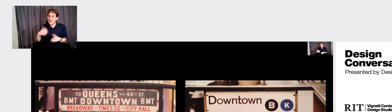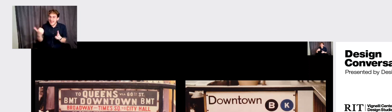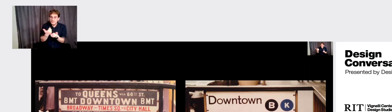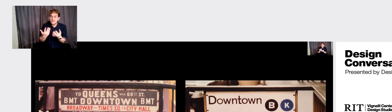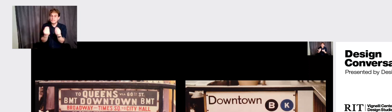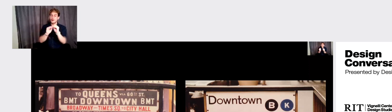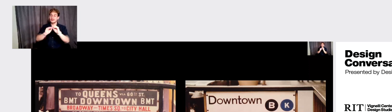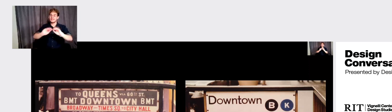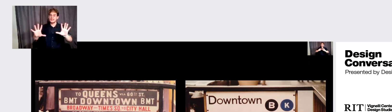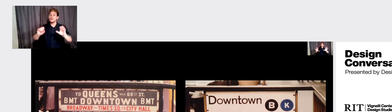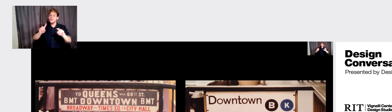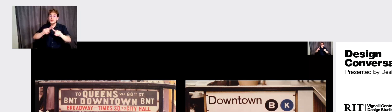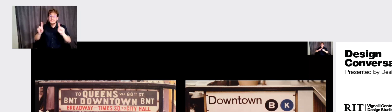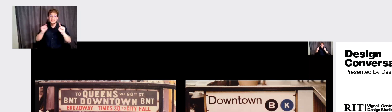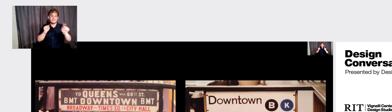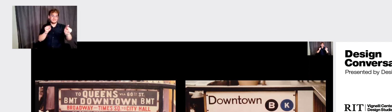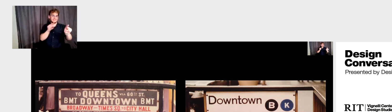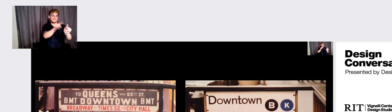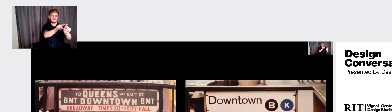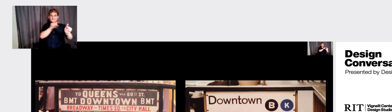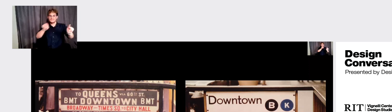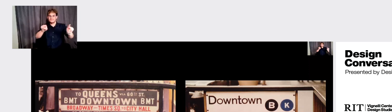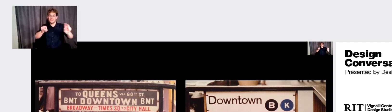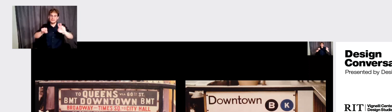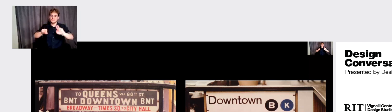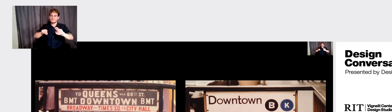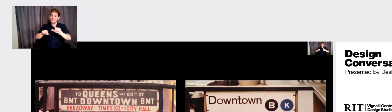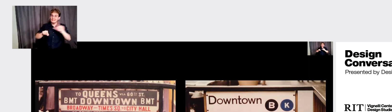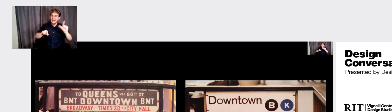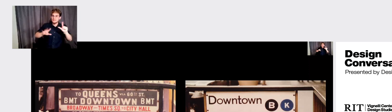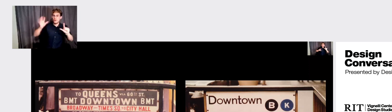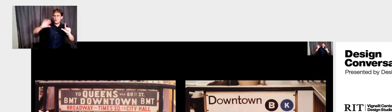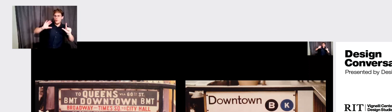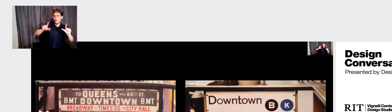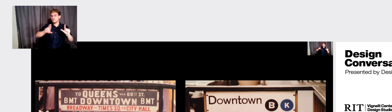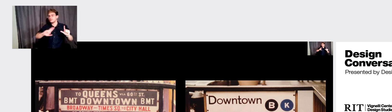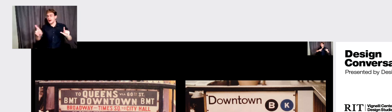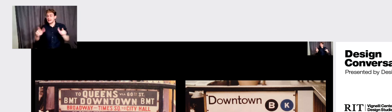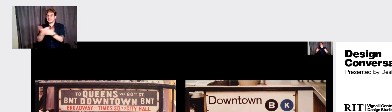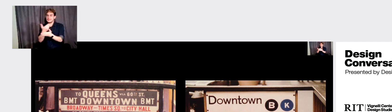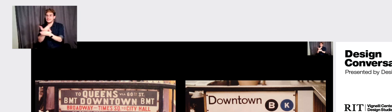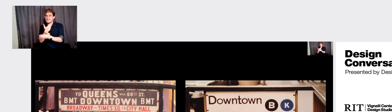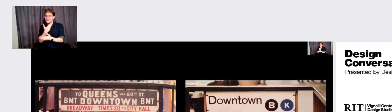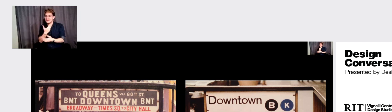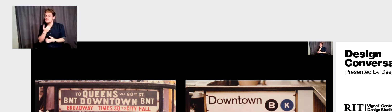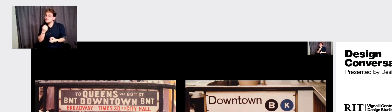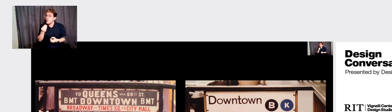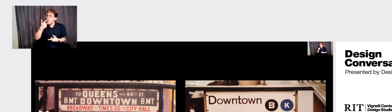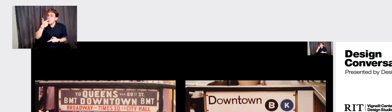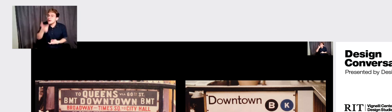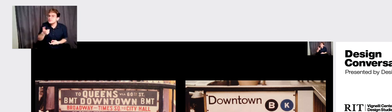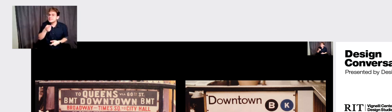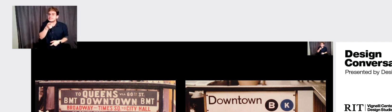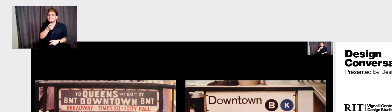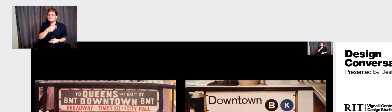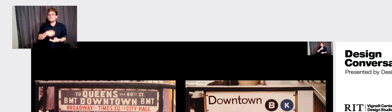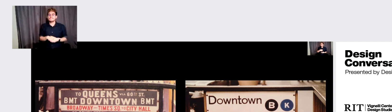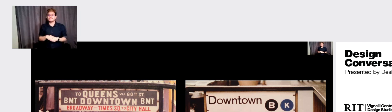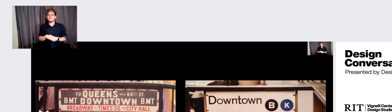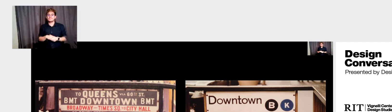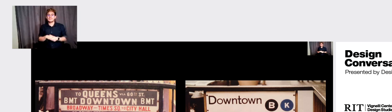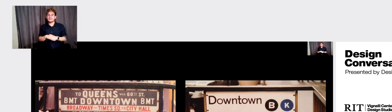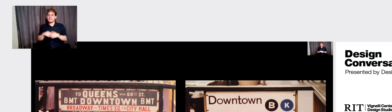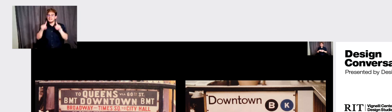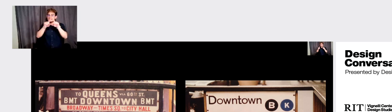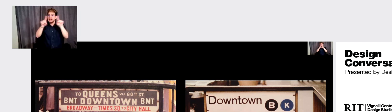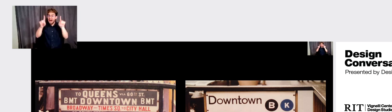clear. So the difference is really dramatic. Eventually, uh, you might know this, but I think it's super interesting that the, the, signs